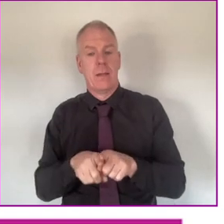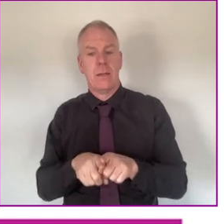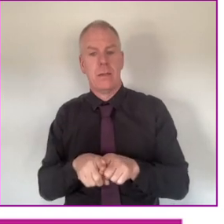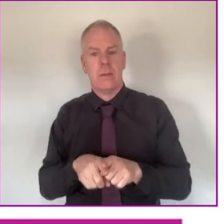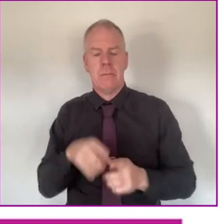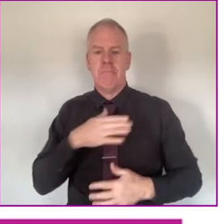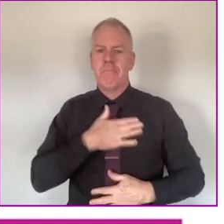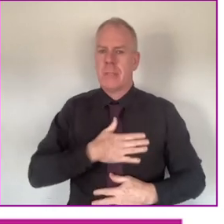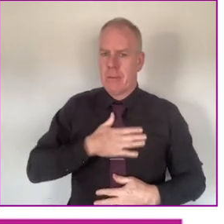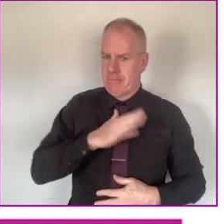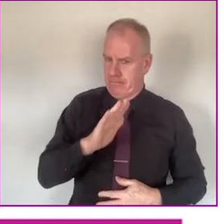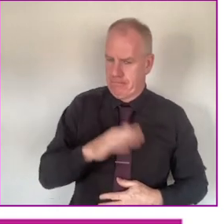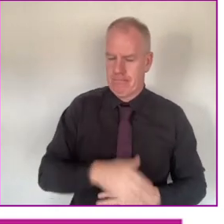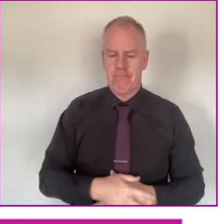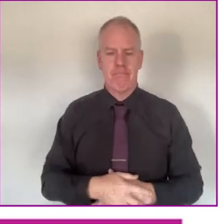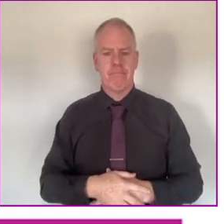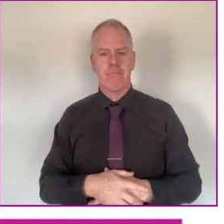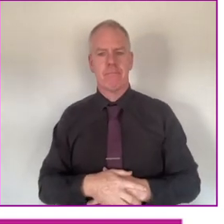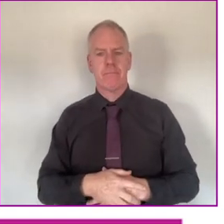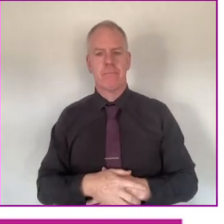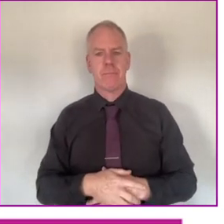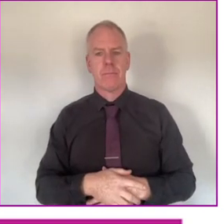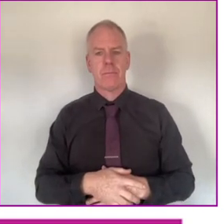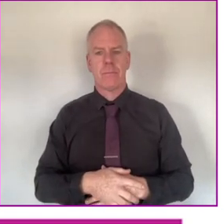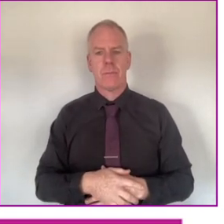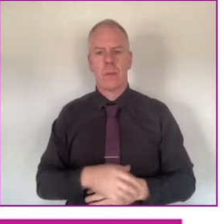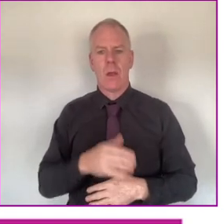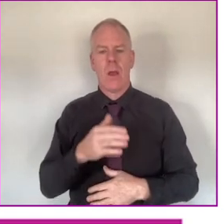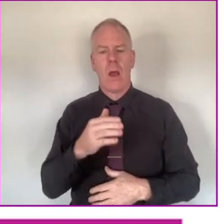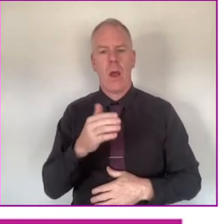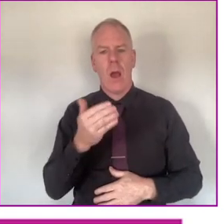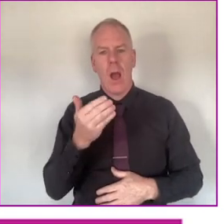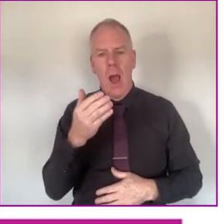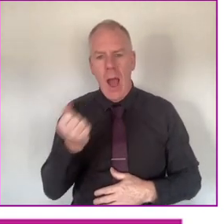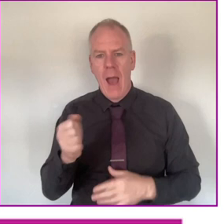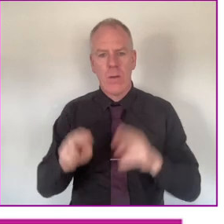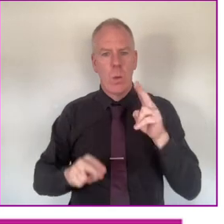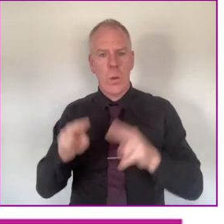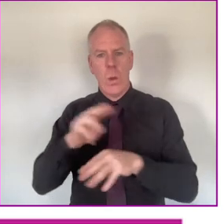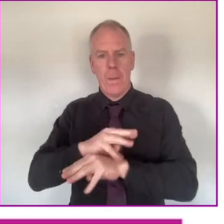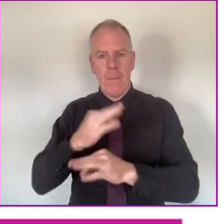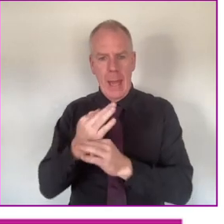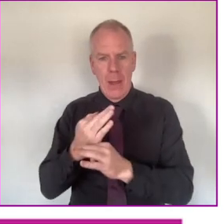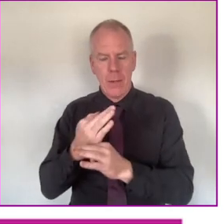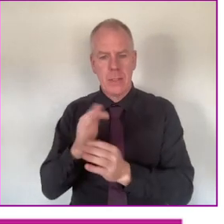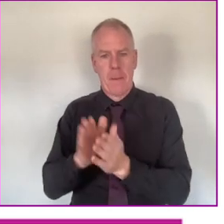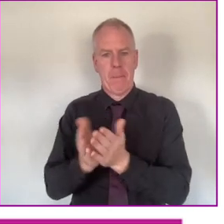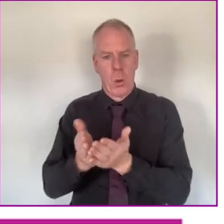too. My apologies. We had a say on a new parent book.